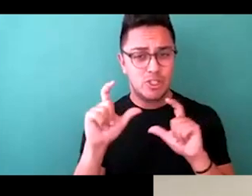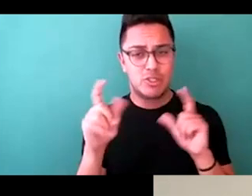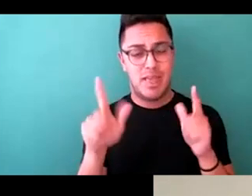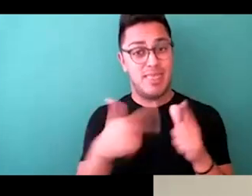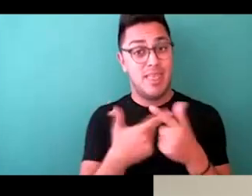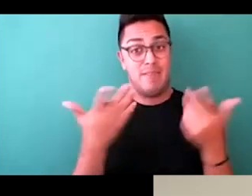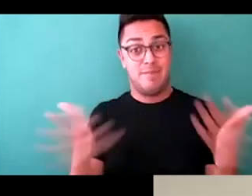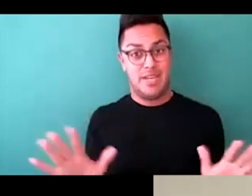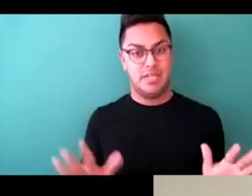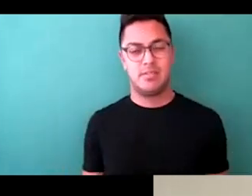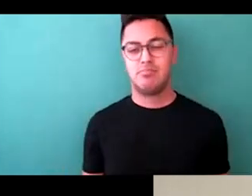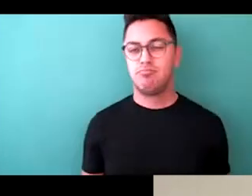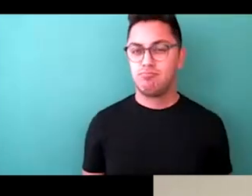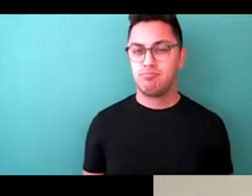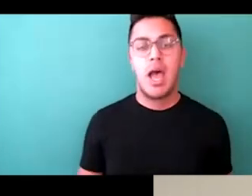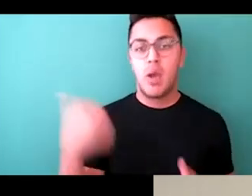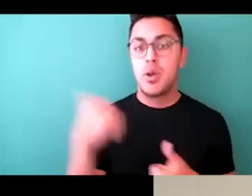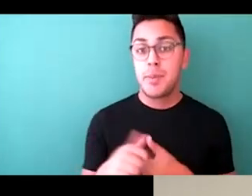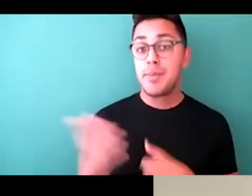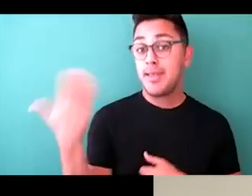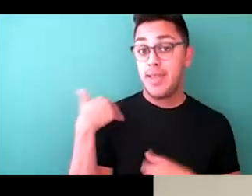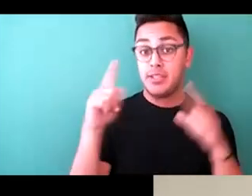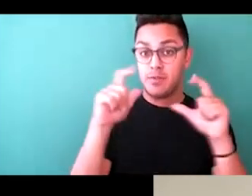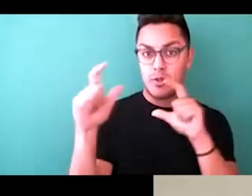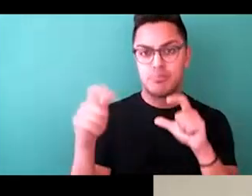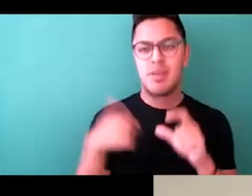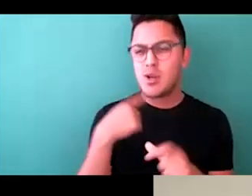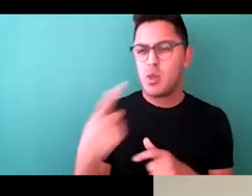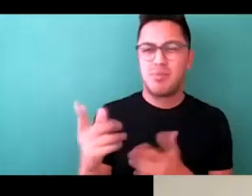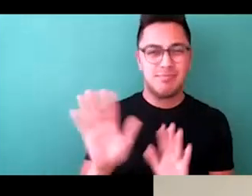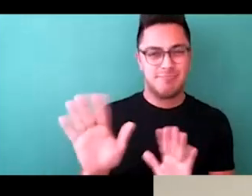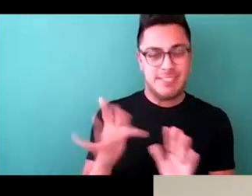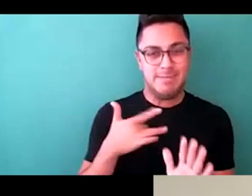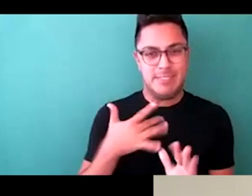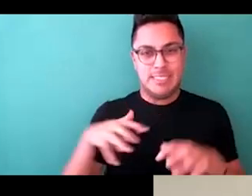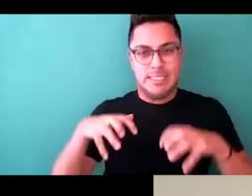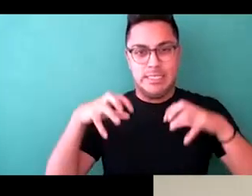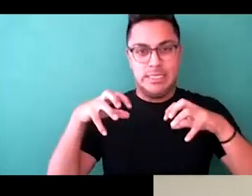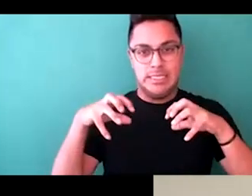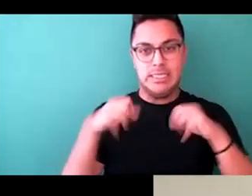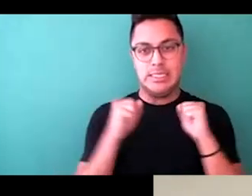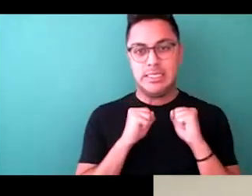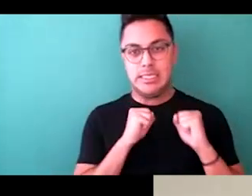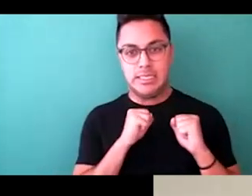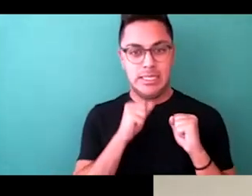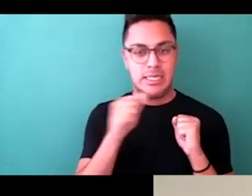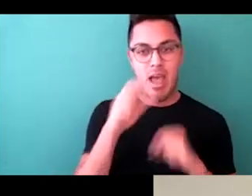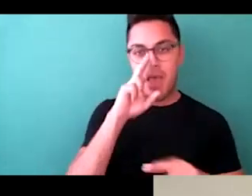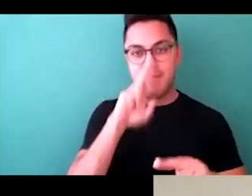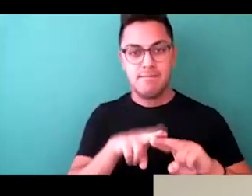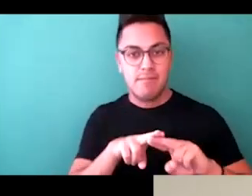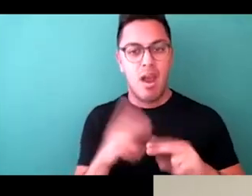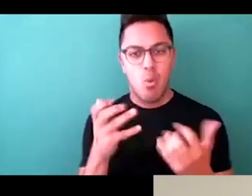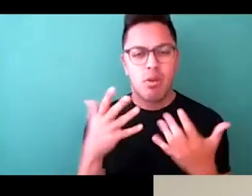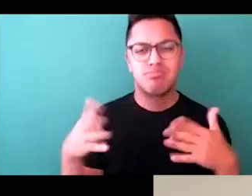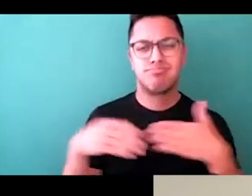remember in the last photo shoot that I was in, I'm like, guys, this feels tense. This feels, this is not fun. You know, I want to make this fun.